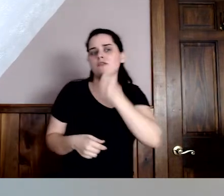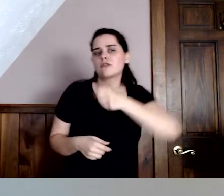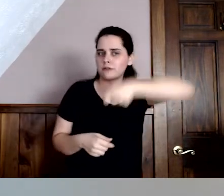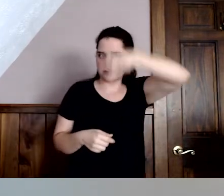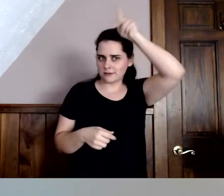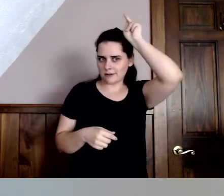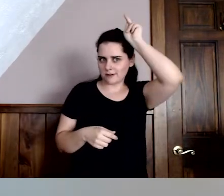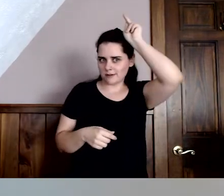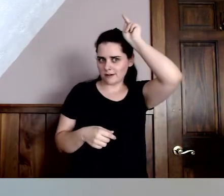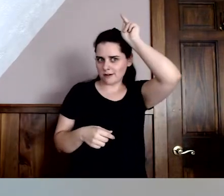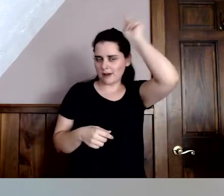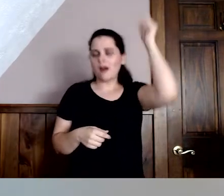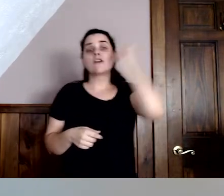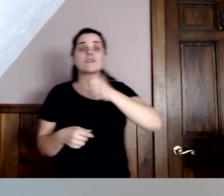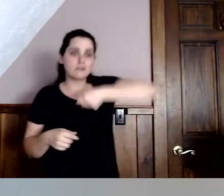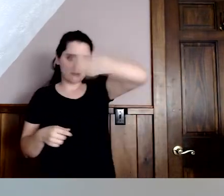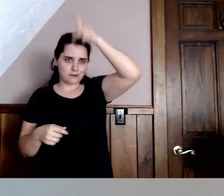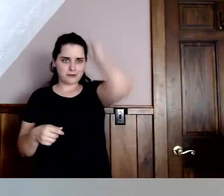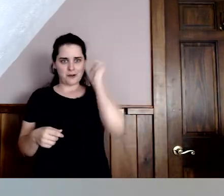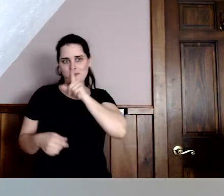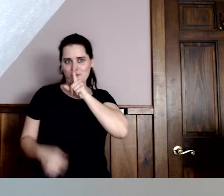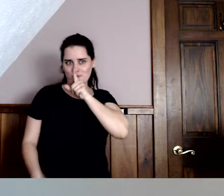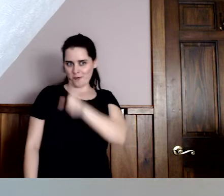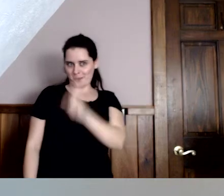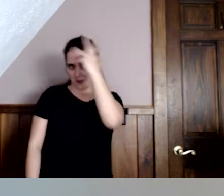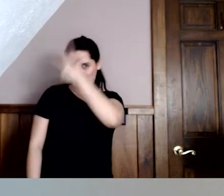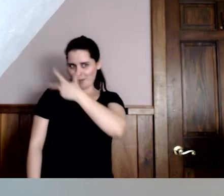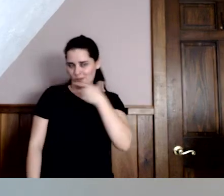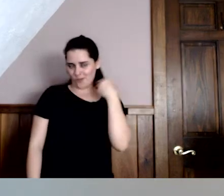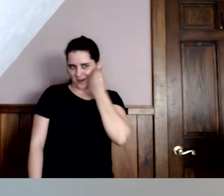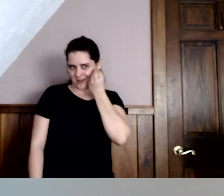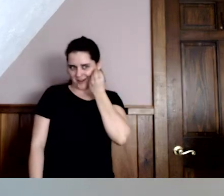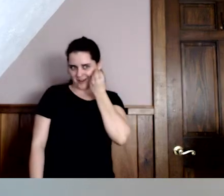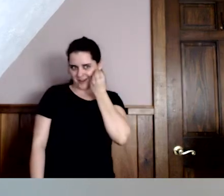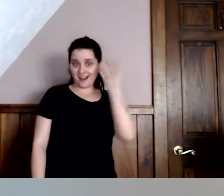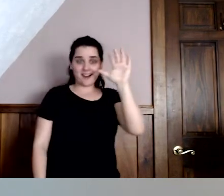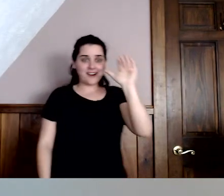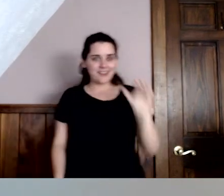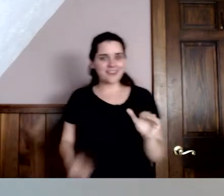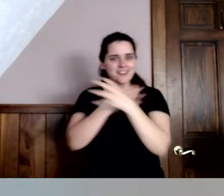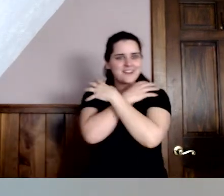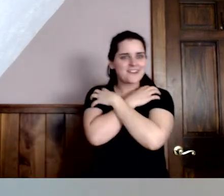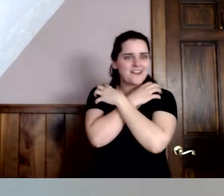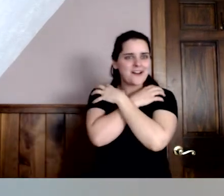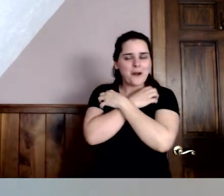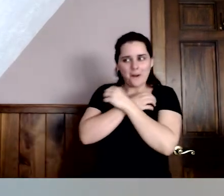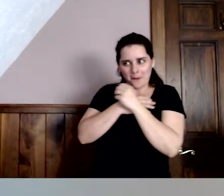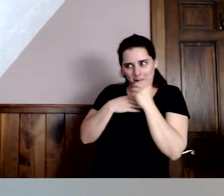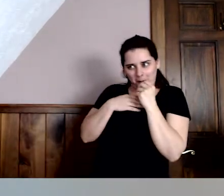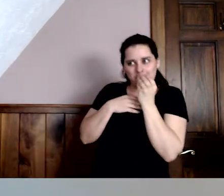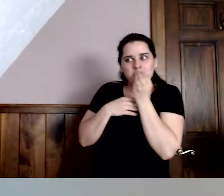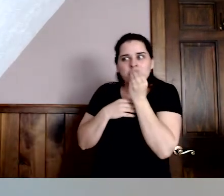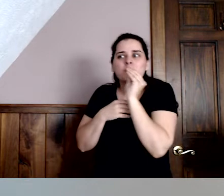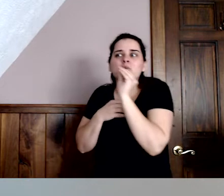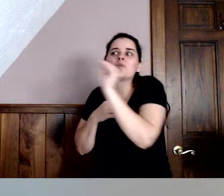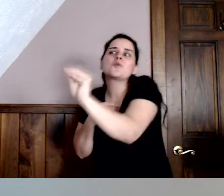She was very pretty. He gave the kiss to her. And she gave it back.